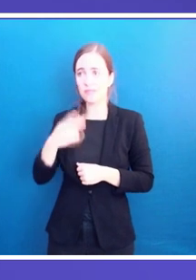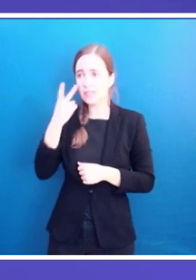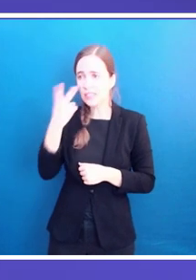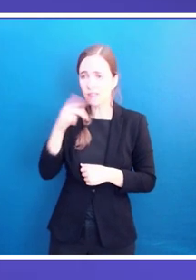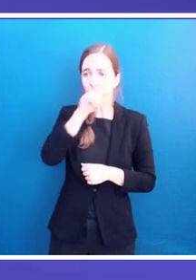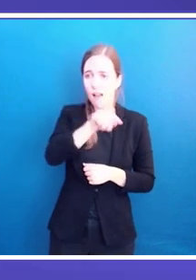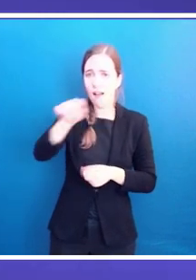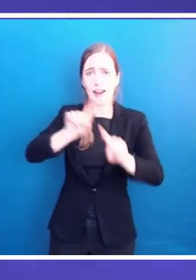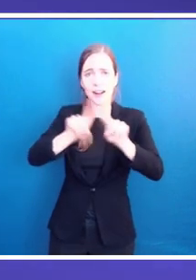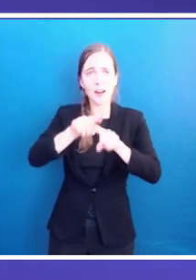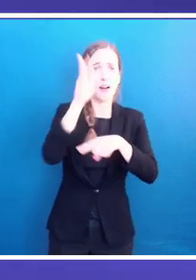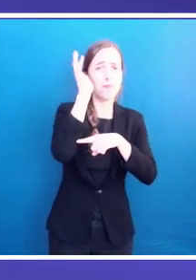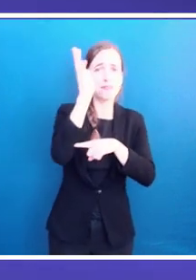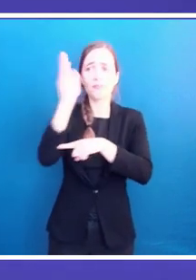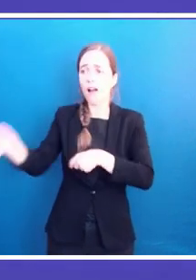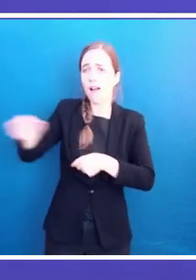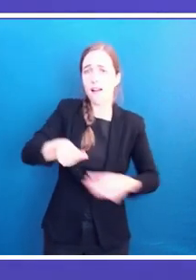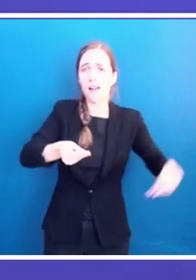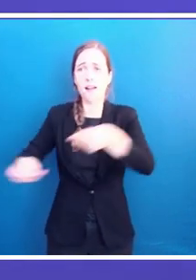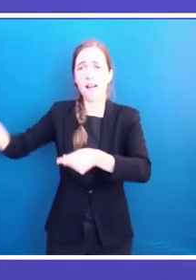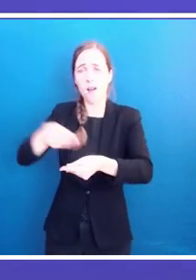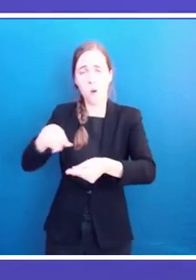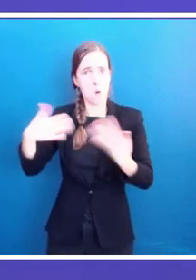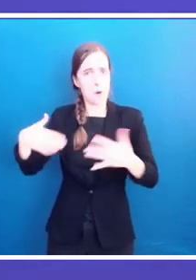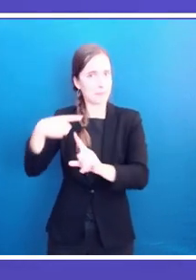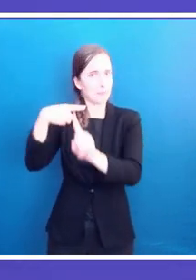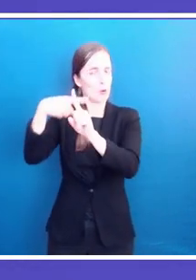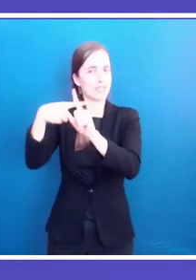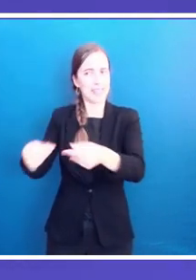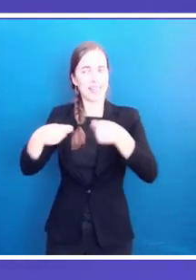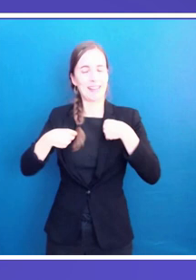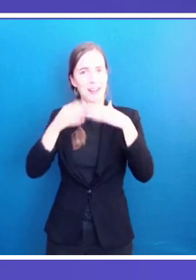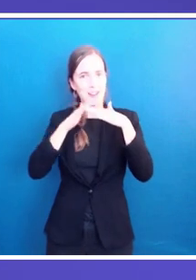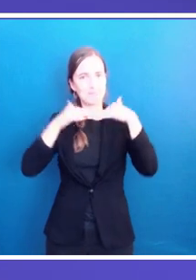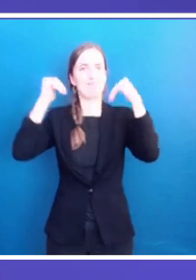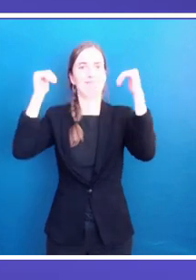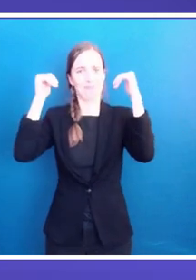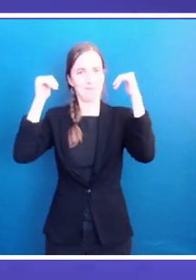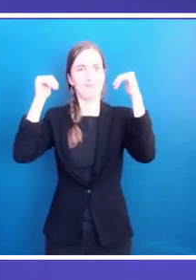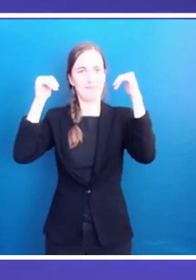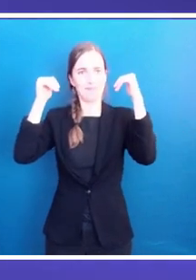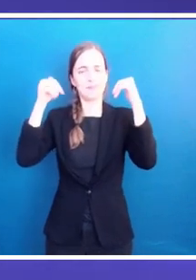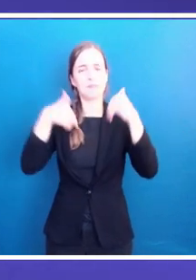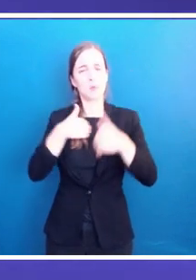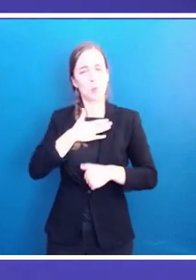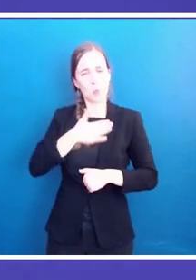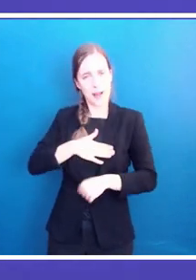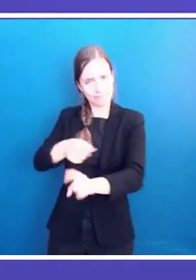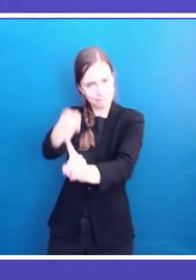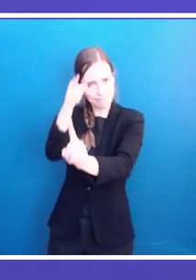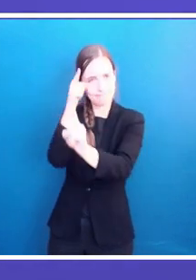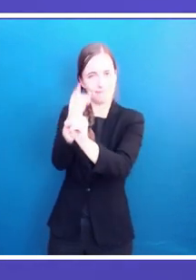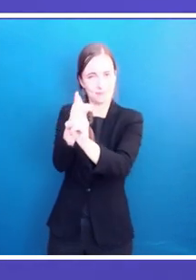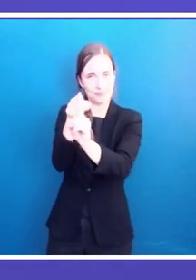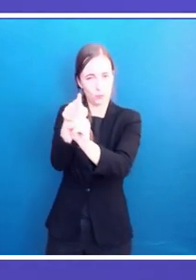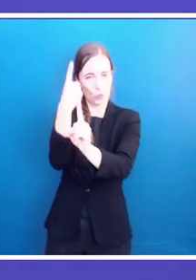affairs. This is clear. And this is something that concerns all women, whichever side of the Mediterranean they